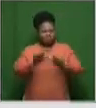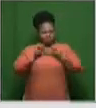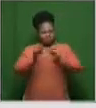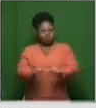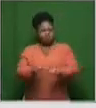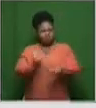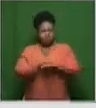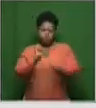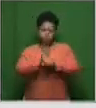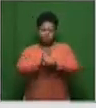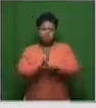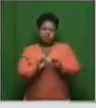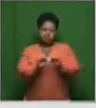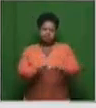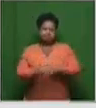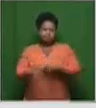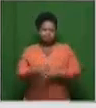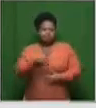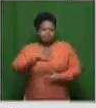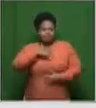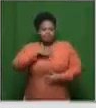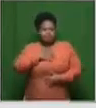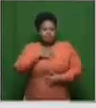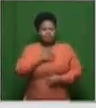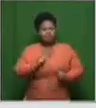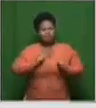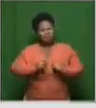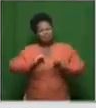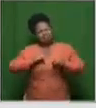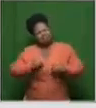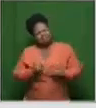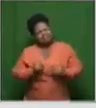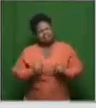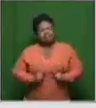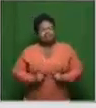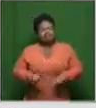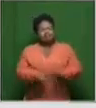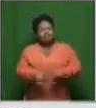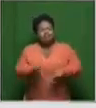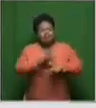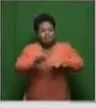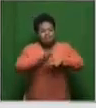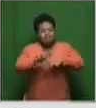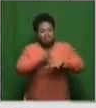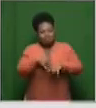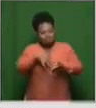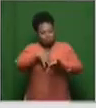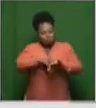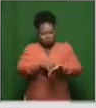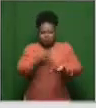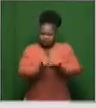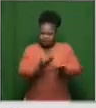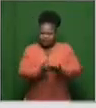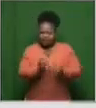really affected, which is where the shortness of breath and the fatigue comes from. And even the heart muscle can be affected. Now, most of these symptoms